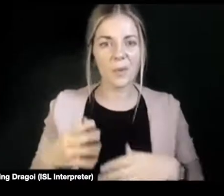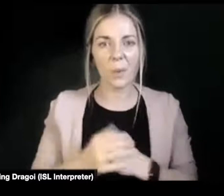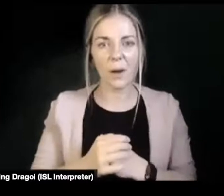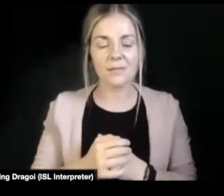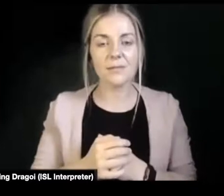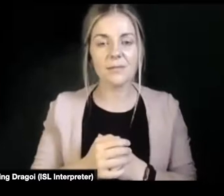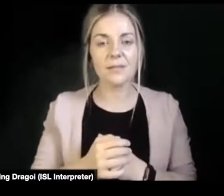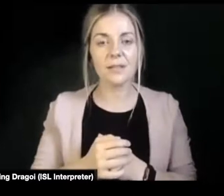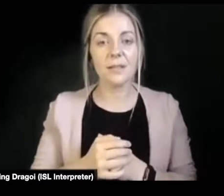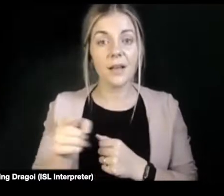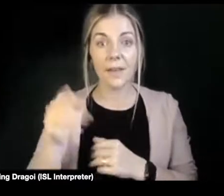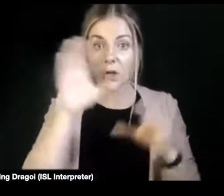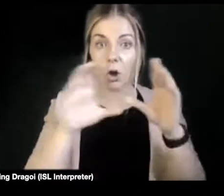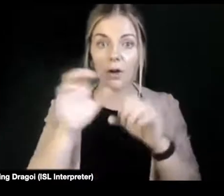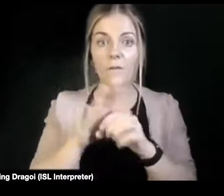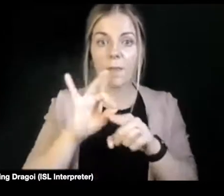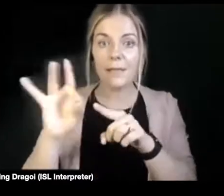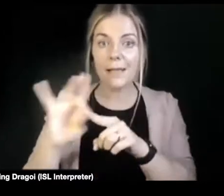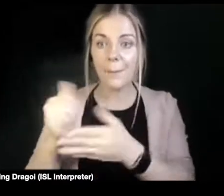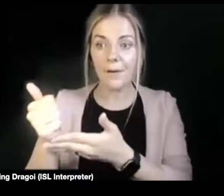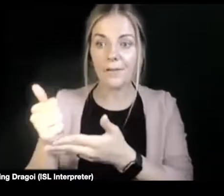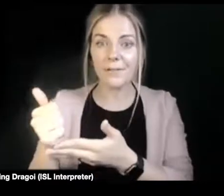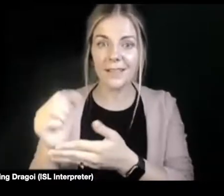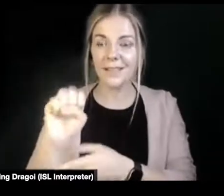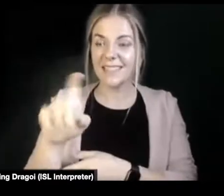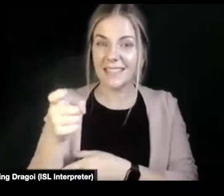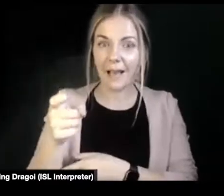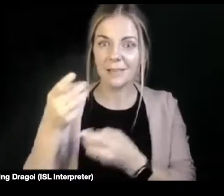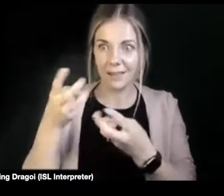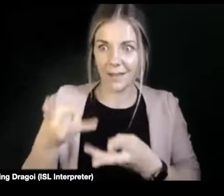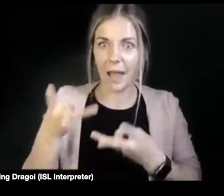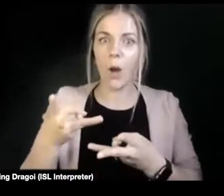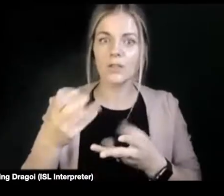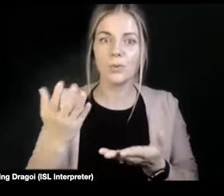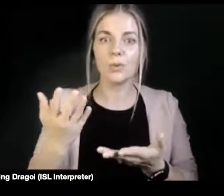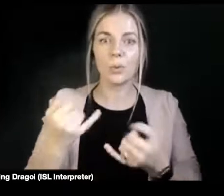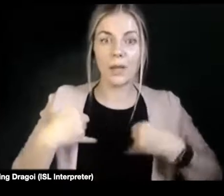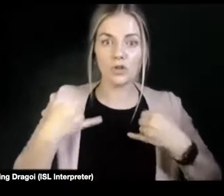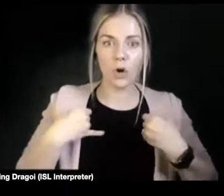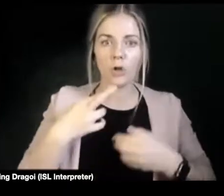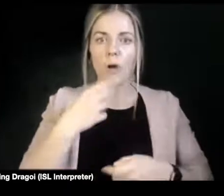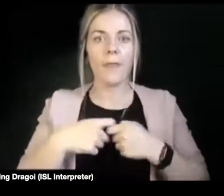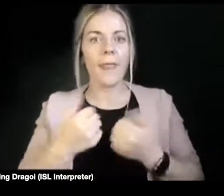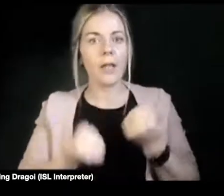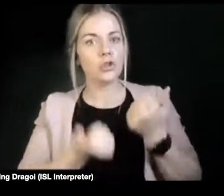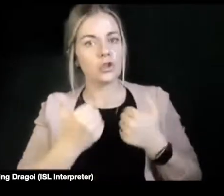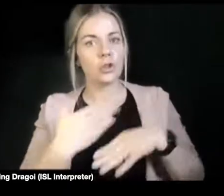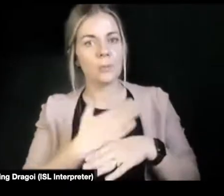types of sex that they enjoy to be supported rather than judged by medical practitioners or that feeling it could be judged.